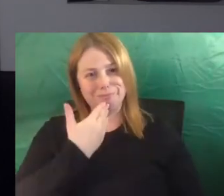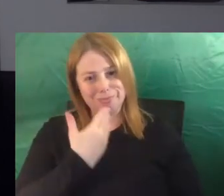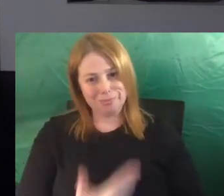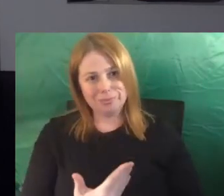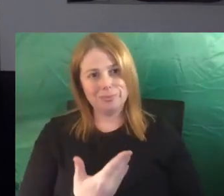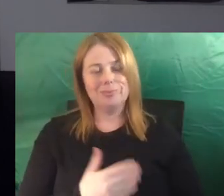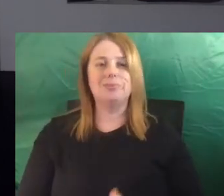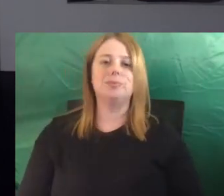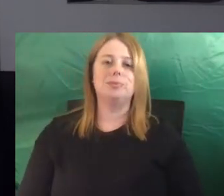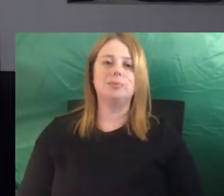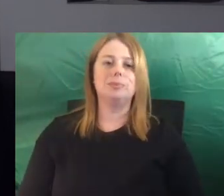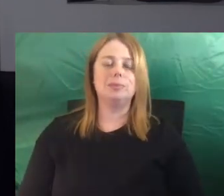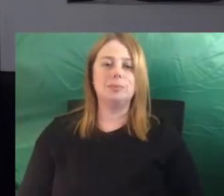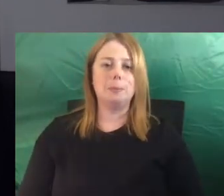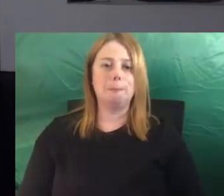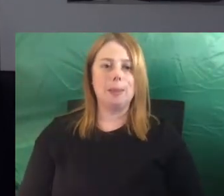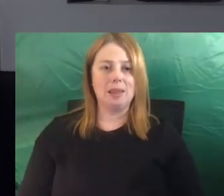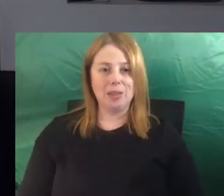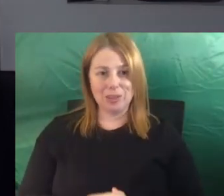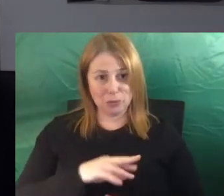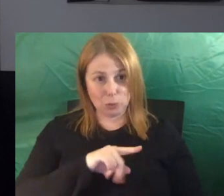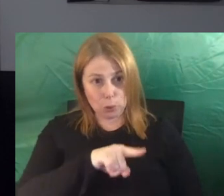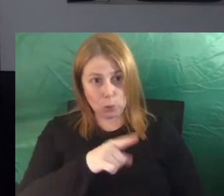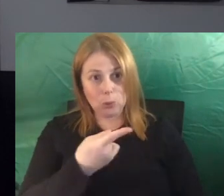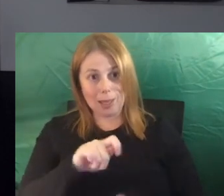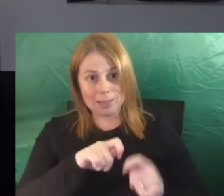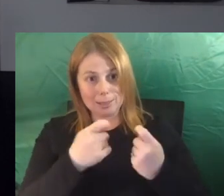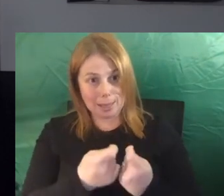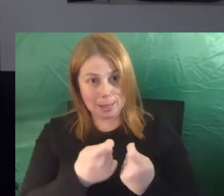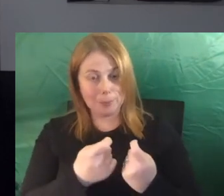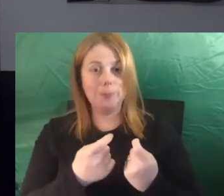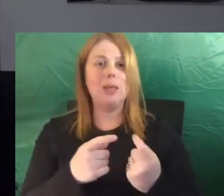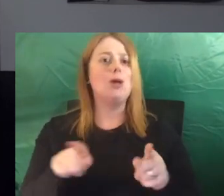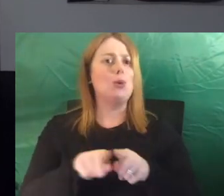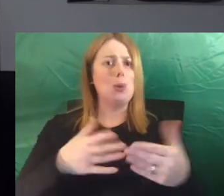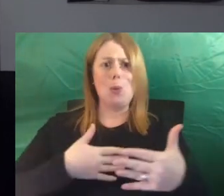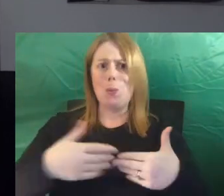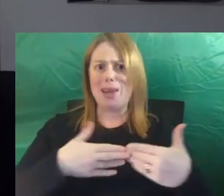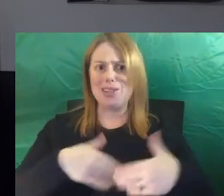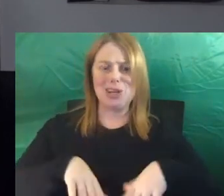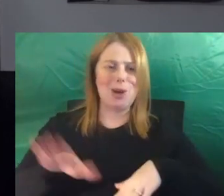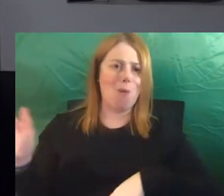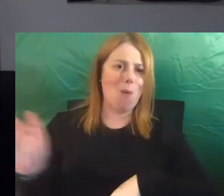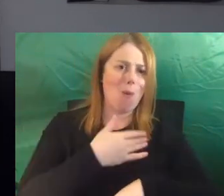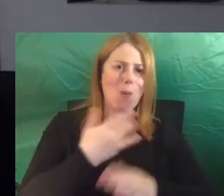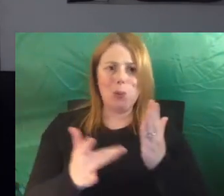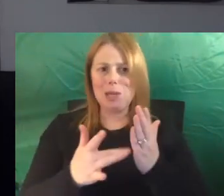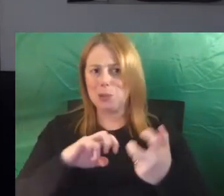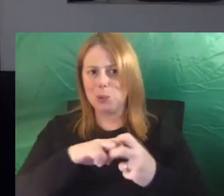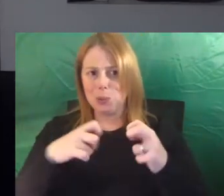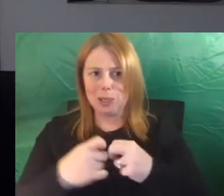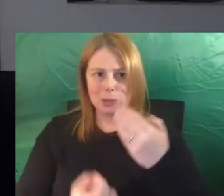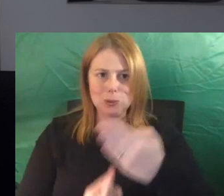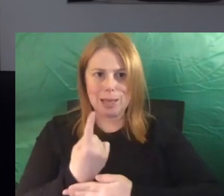to your team for not only hosting today's forum but managing all the technical difficulties that we've all